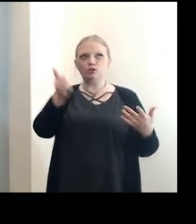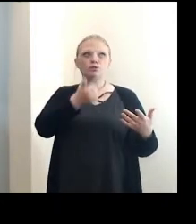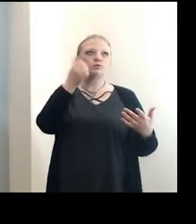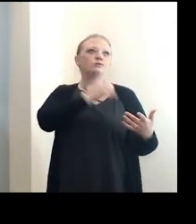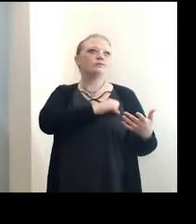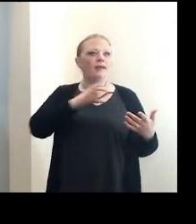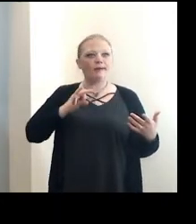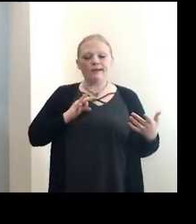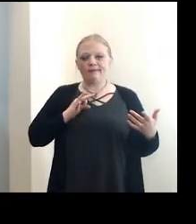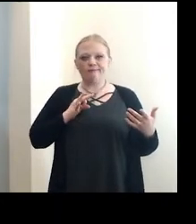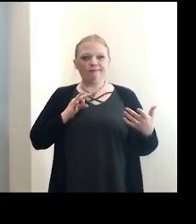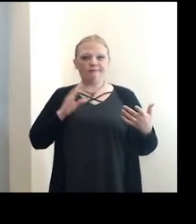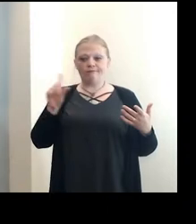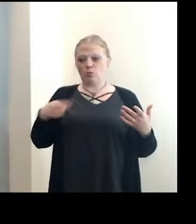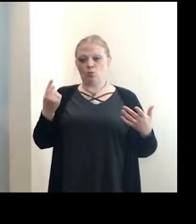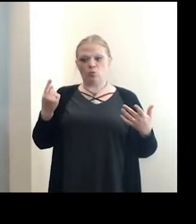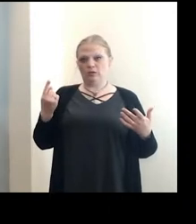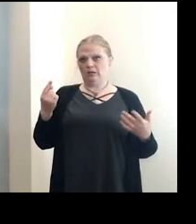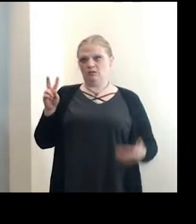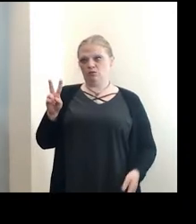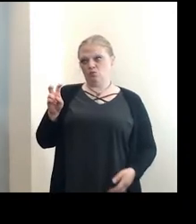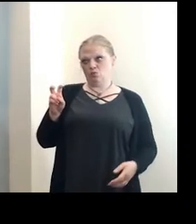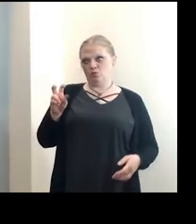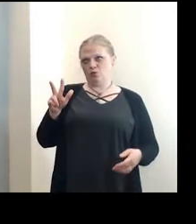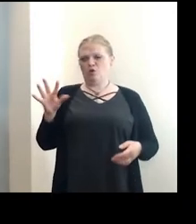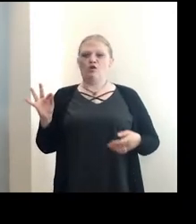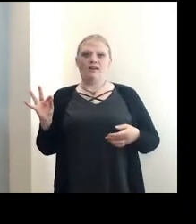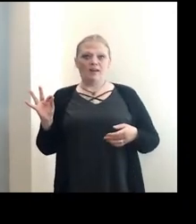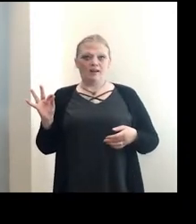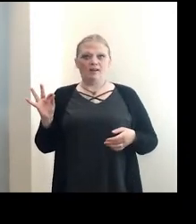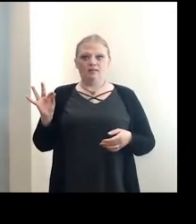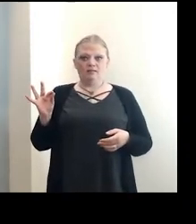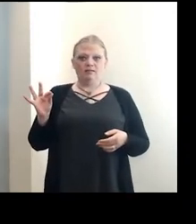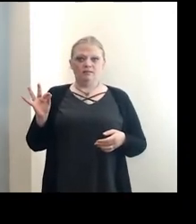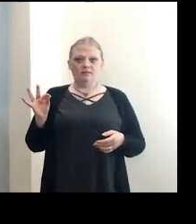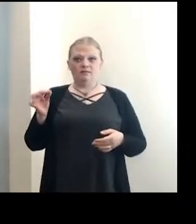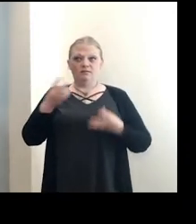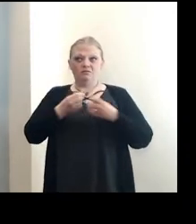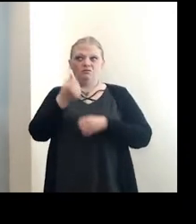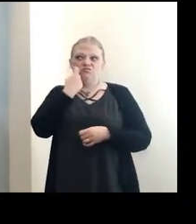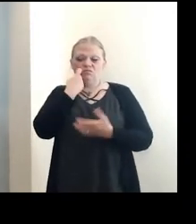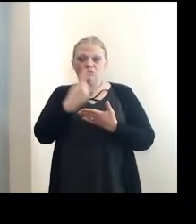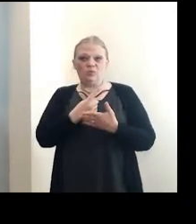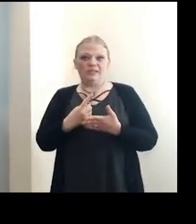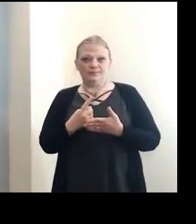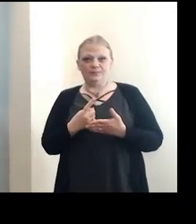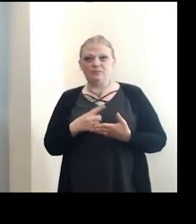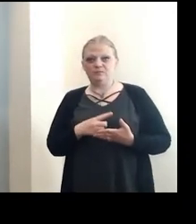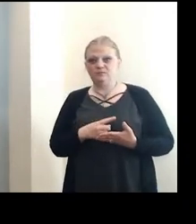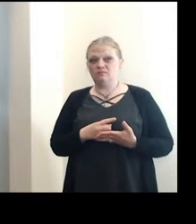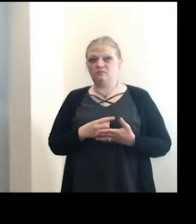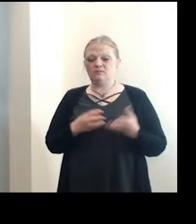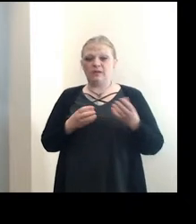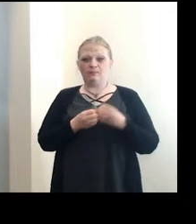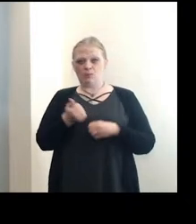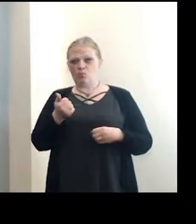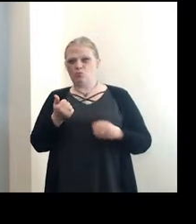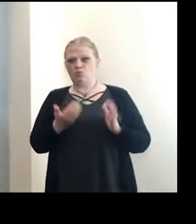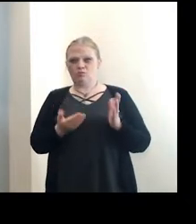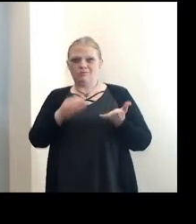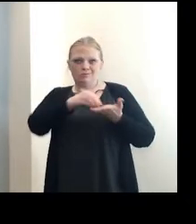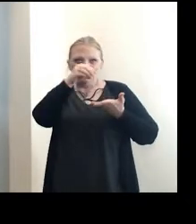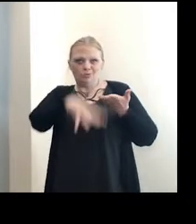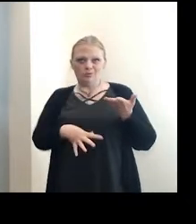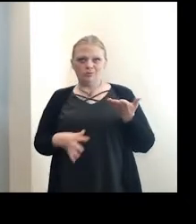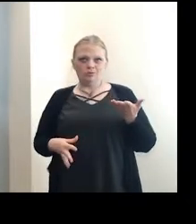staff. We only had 239 cases in the most recent week. And the vast majority of those, once again, were